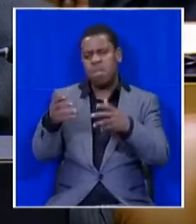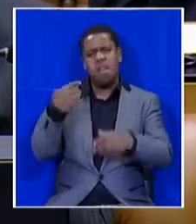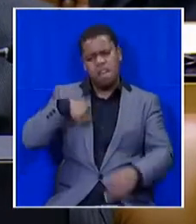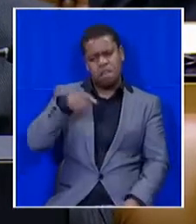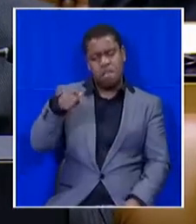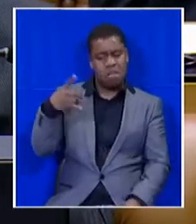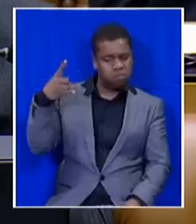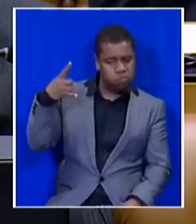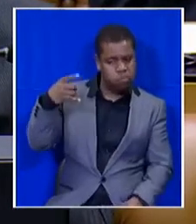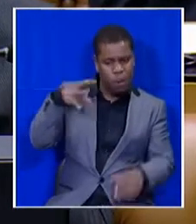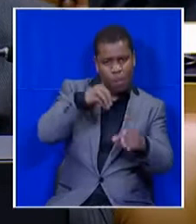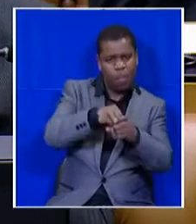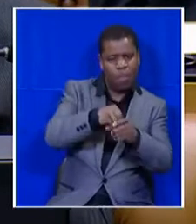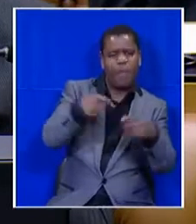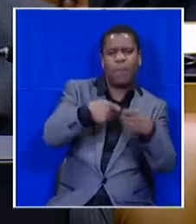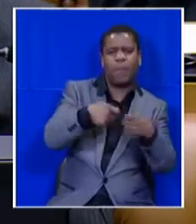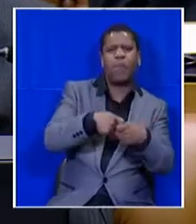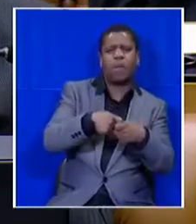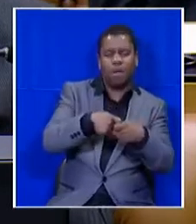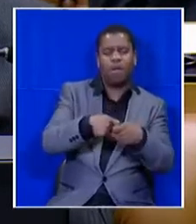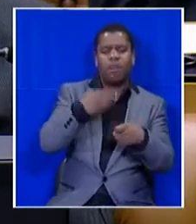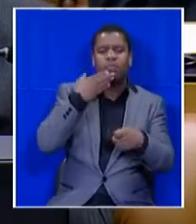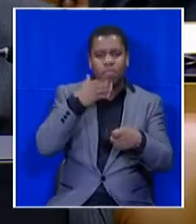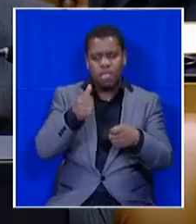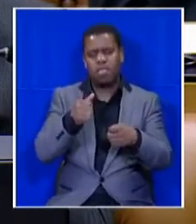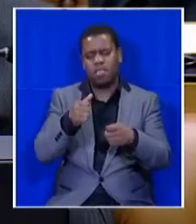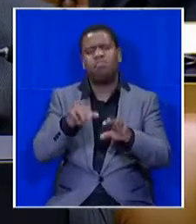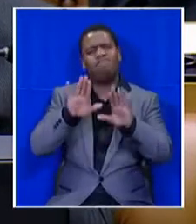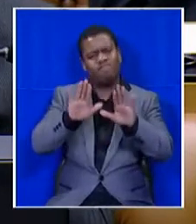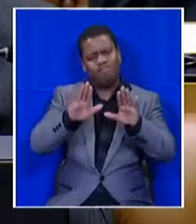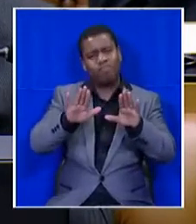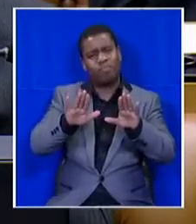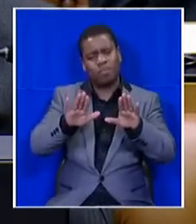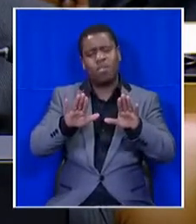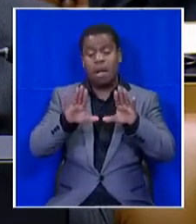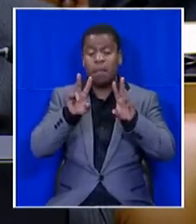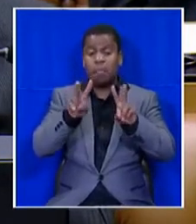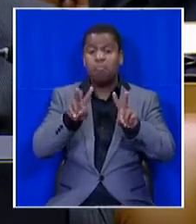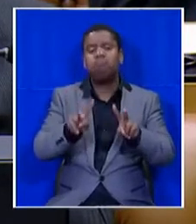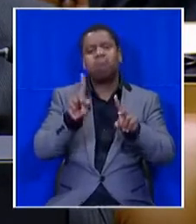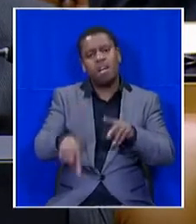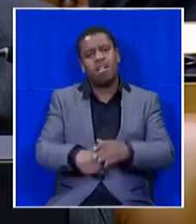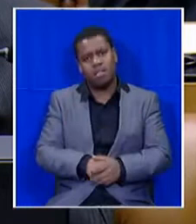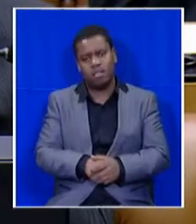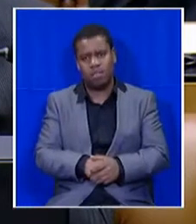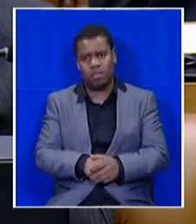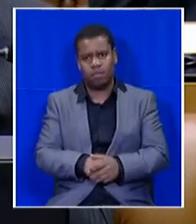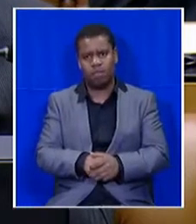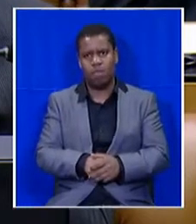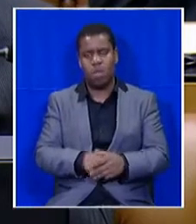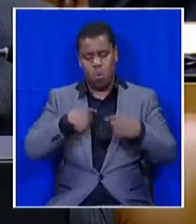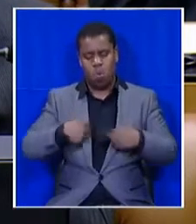join the fray, resisting from doing so, or desisting from doing so, so that we